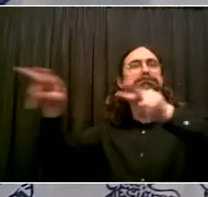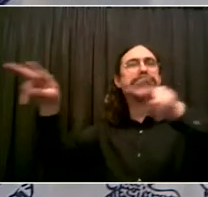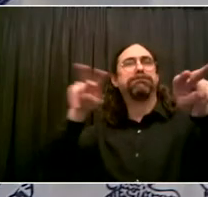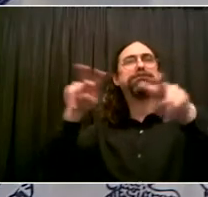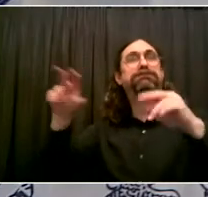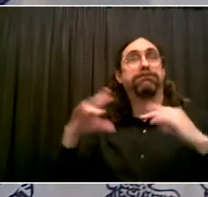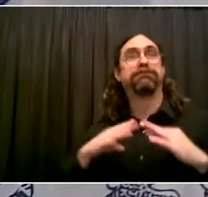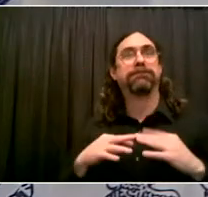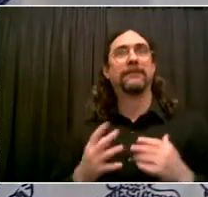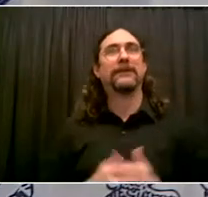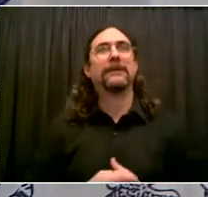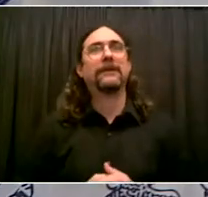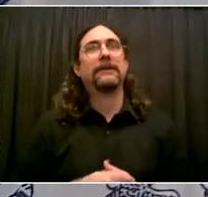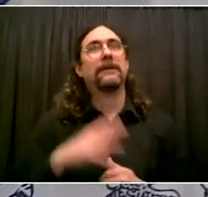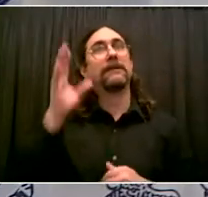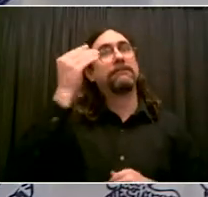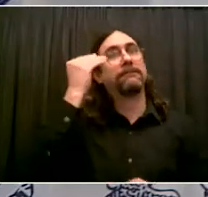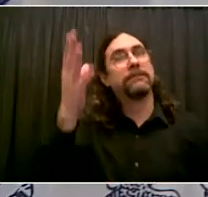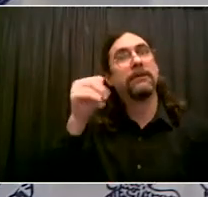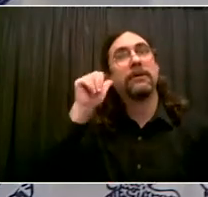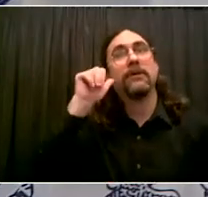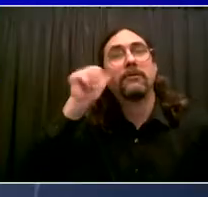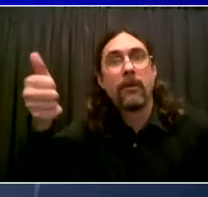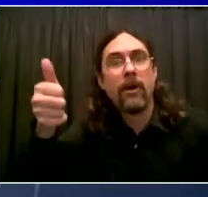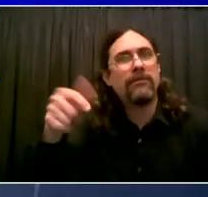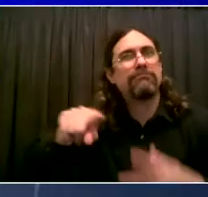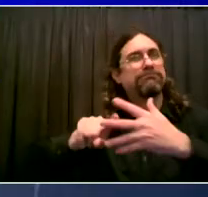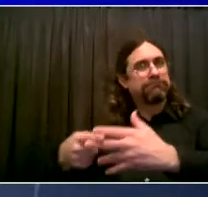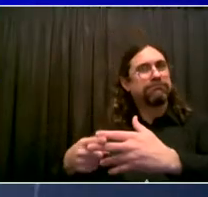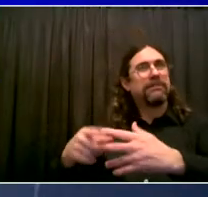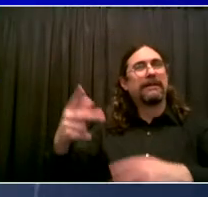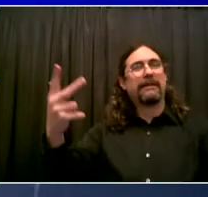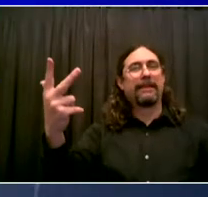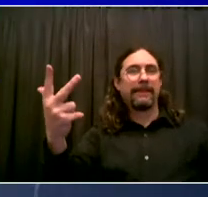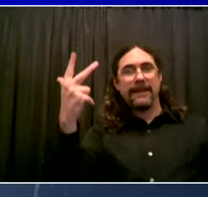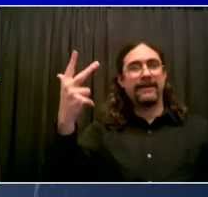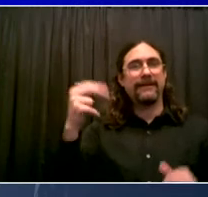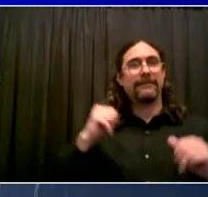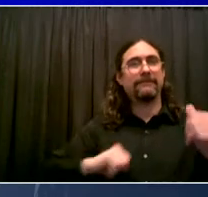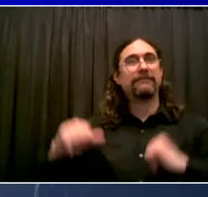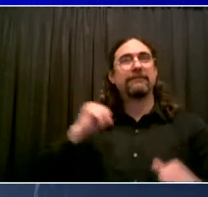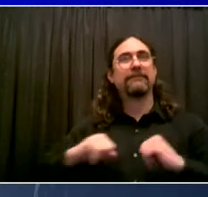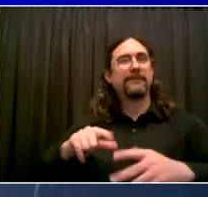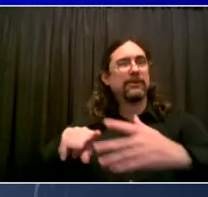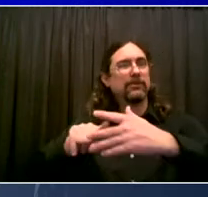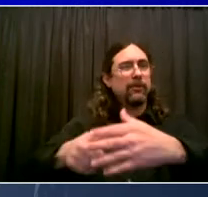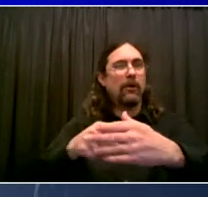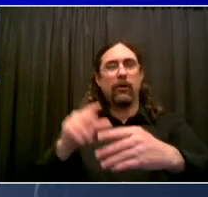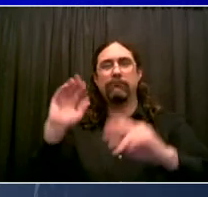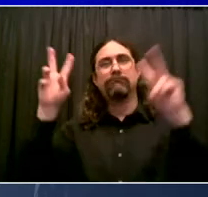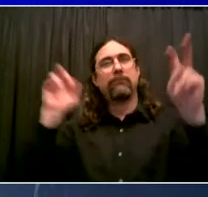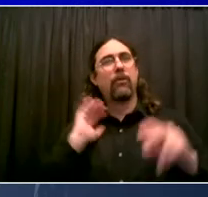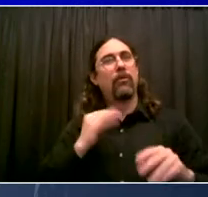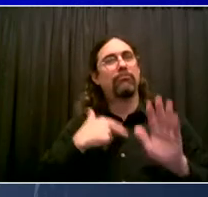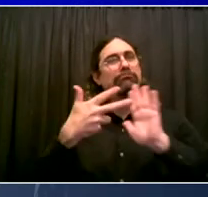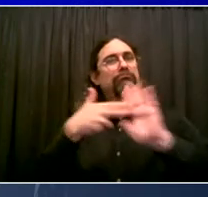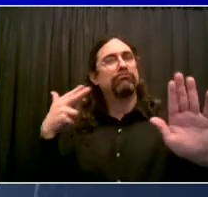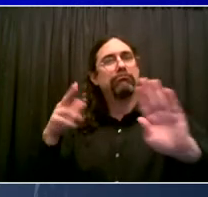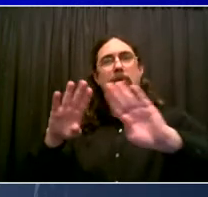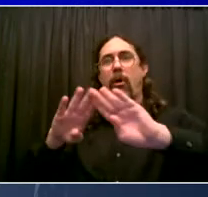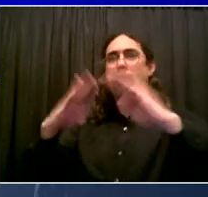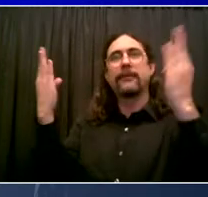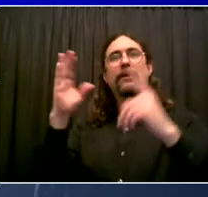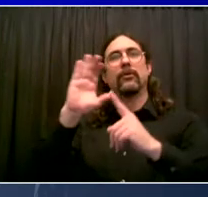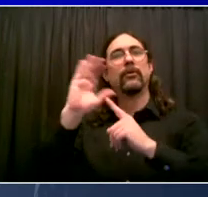happen. It's happening now. It's coming together. And I'm really excited that it's happening all over the city. So, tomorrow, at the ID